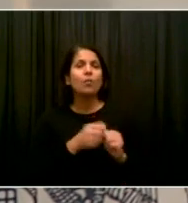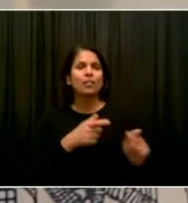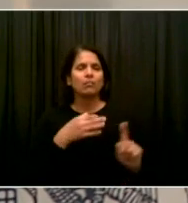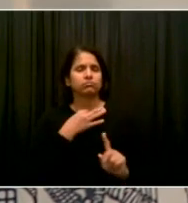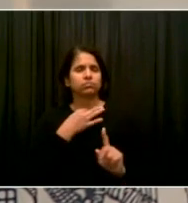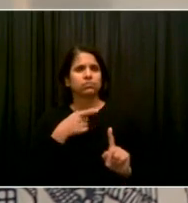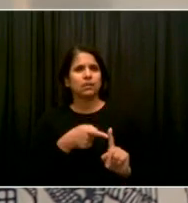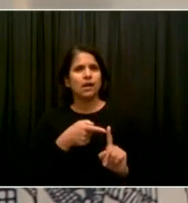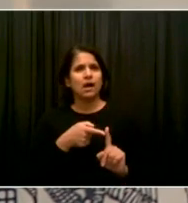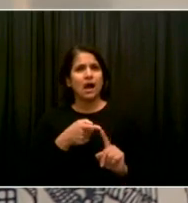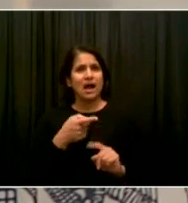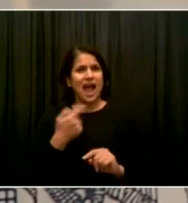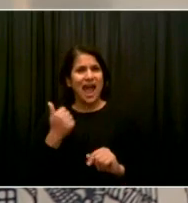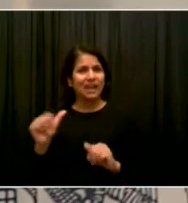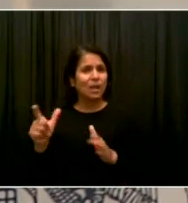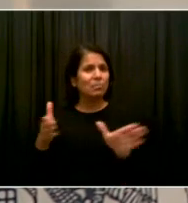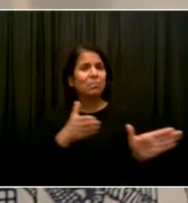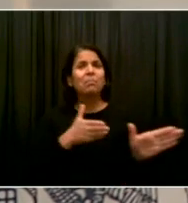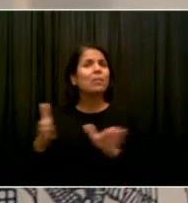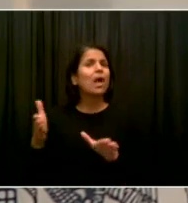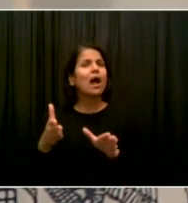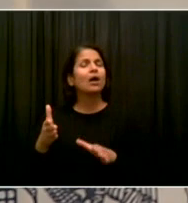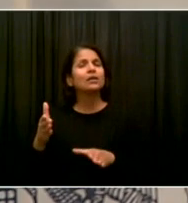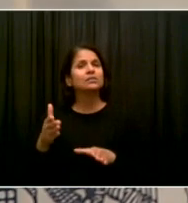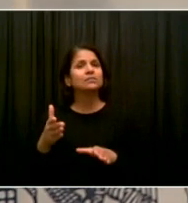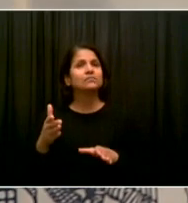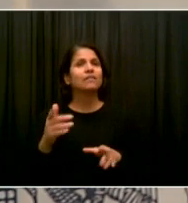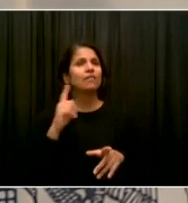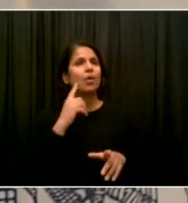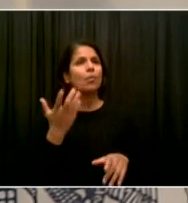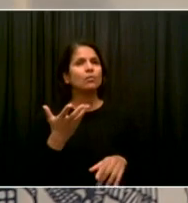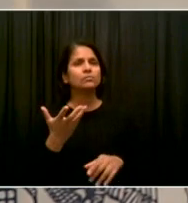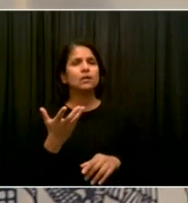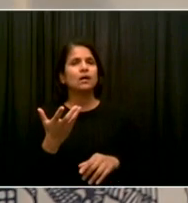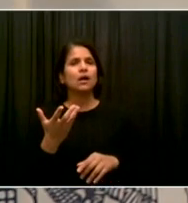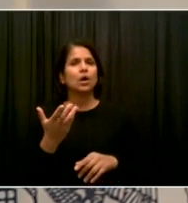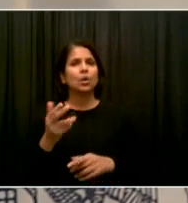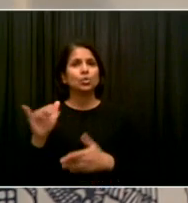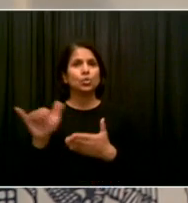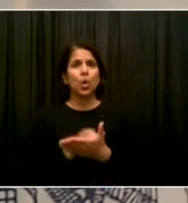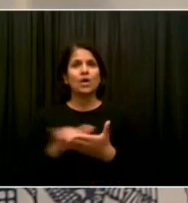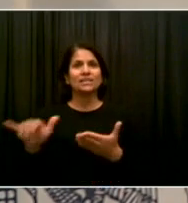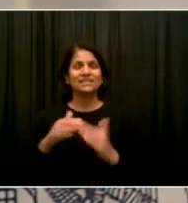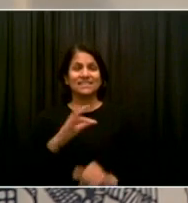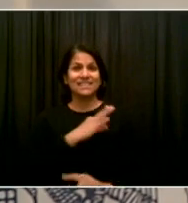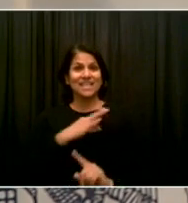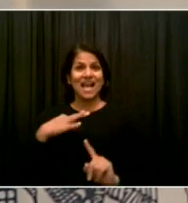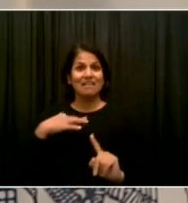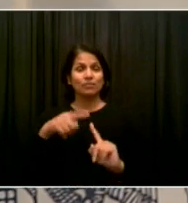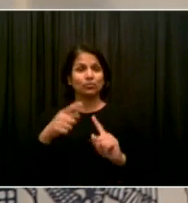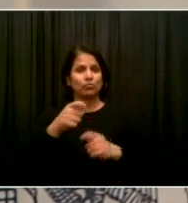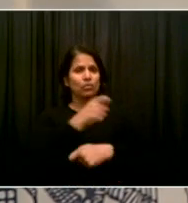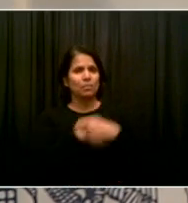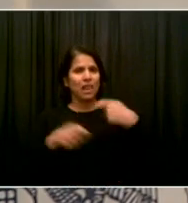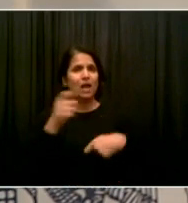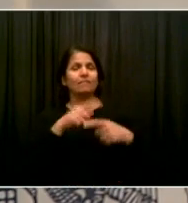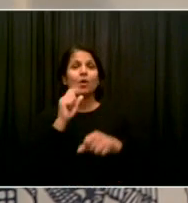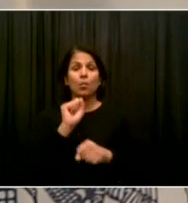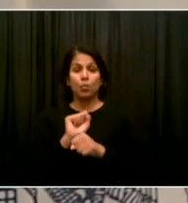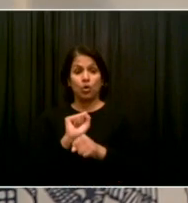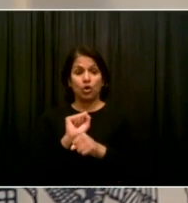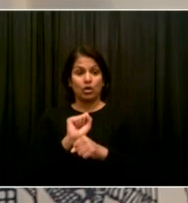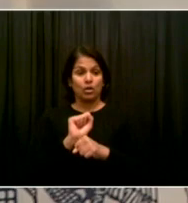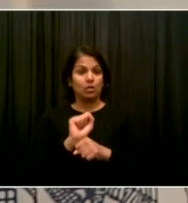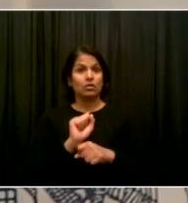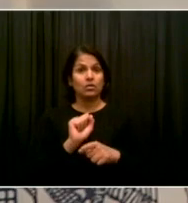for members of the city workforce to go back to remote. I mean, what I'd heard from this person was